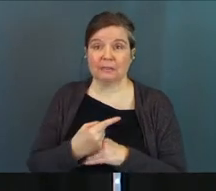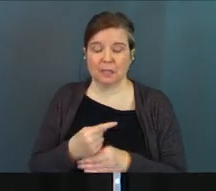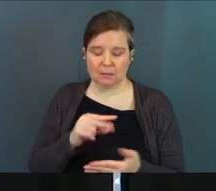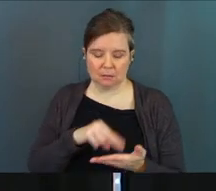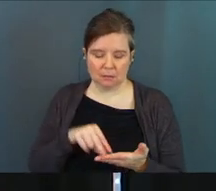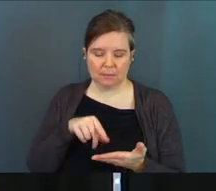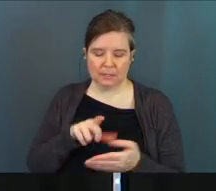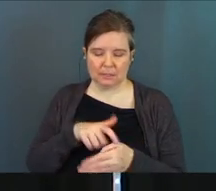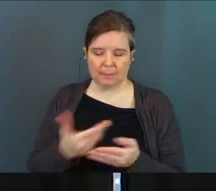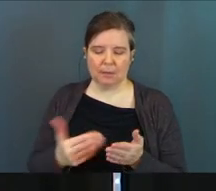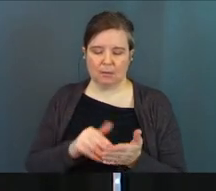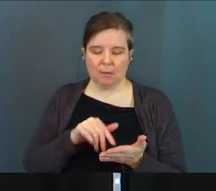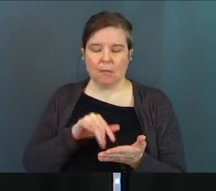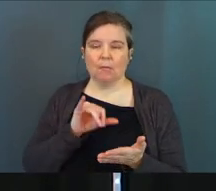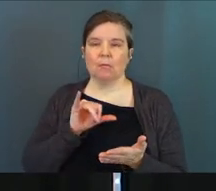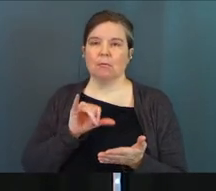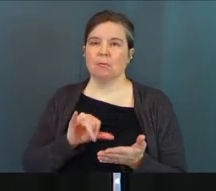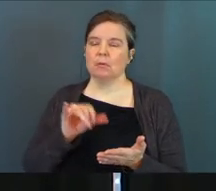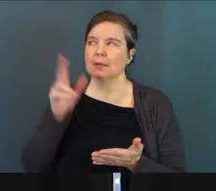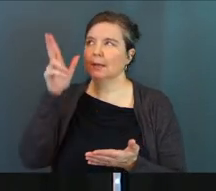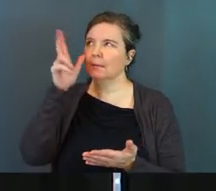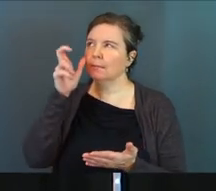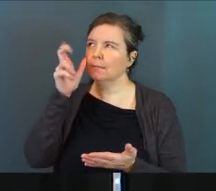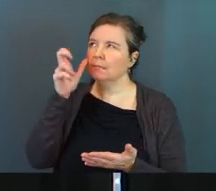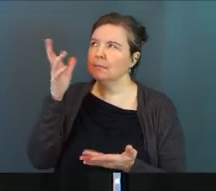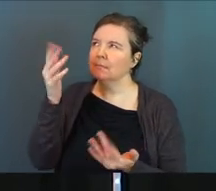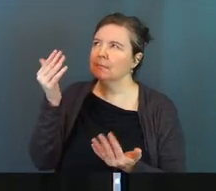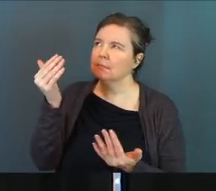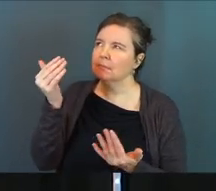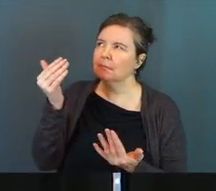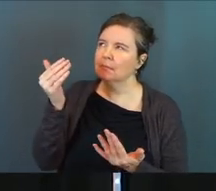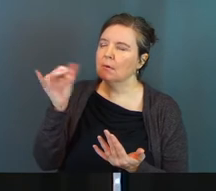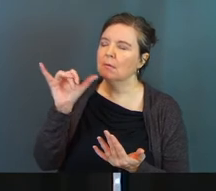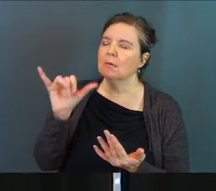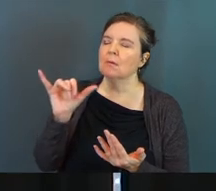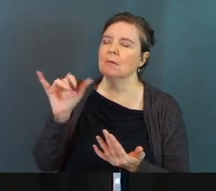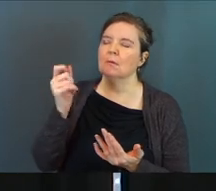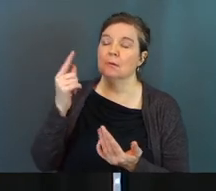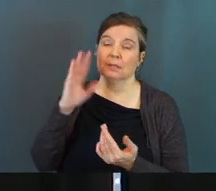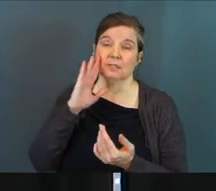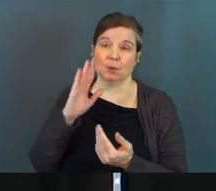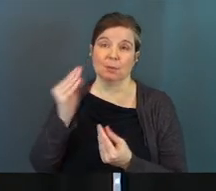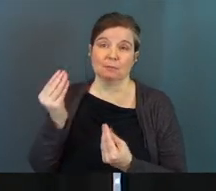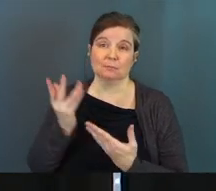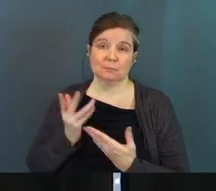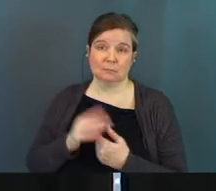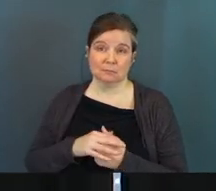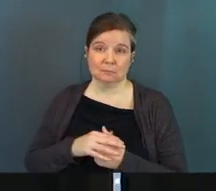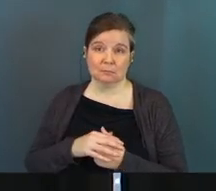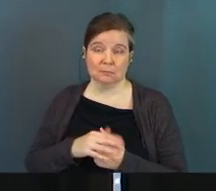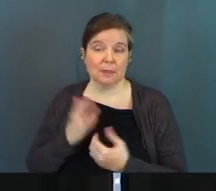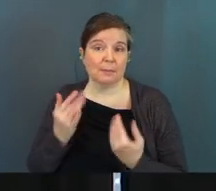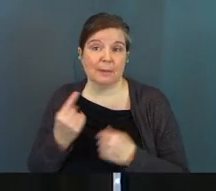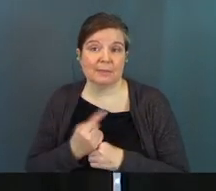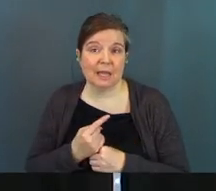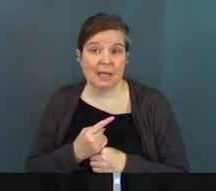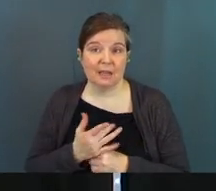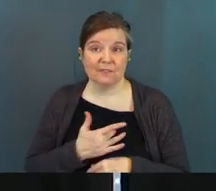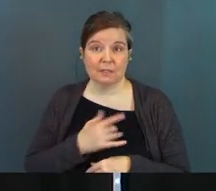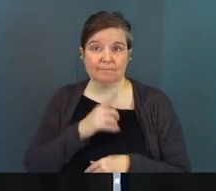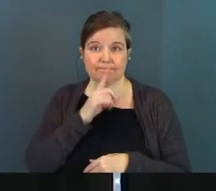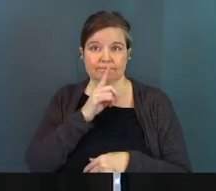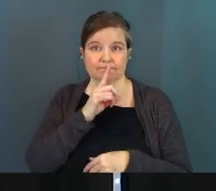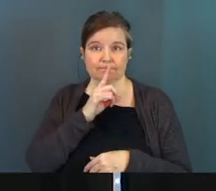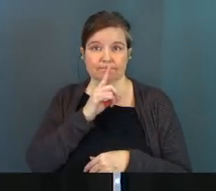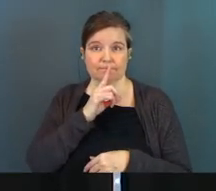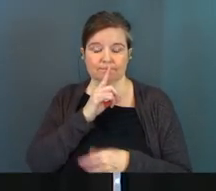day, and I spend time with Him again, and I listen for His voice because He will speak, right? There may be days where it doesn't feel like